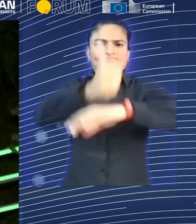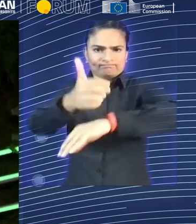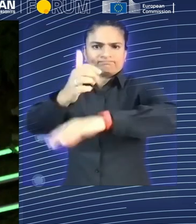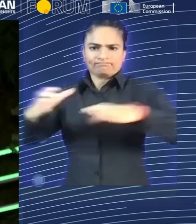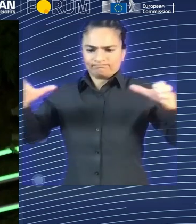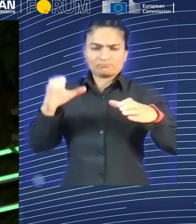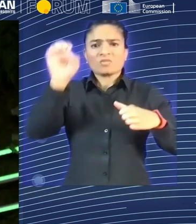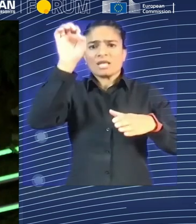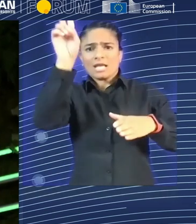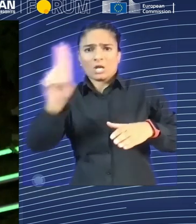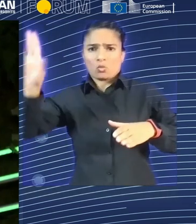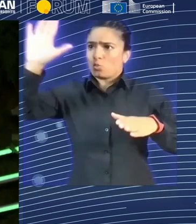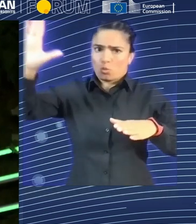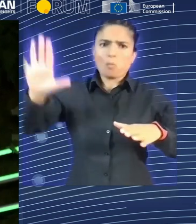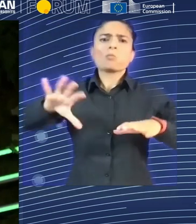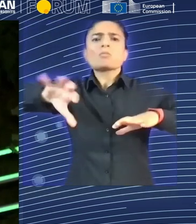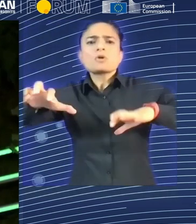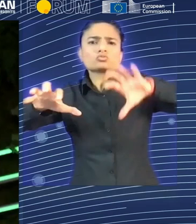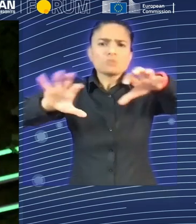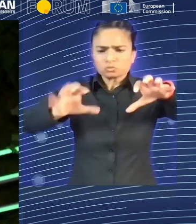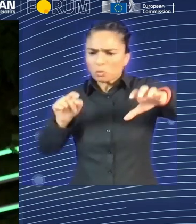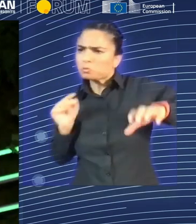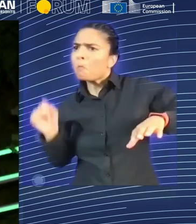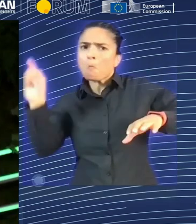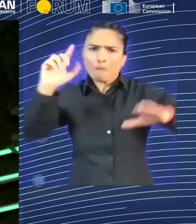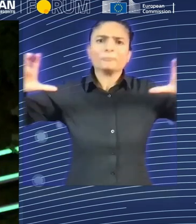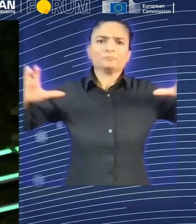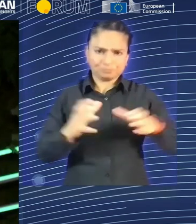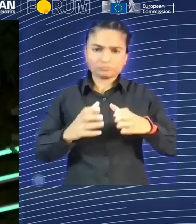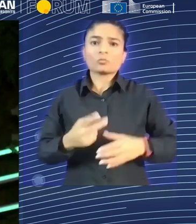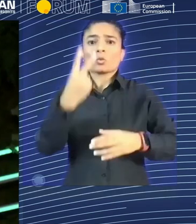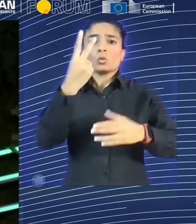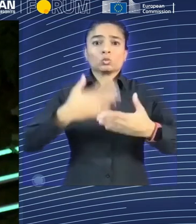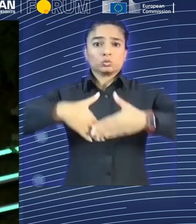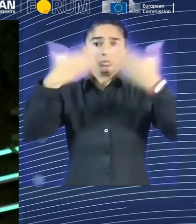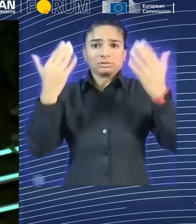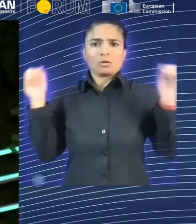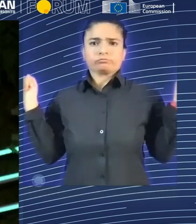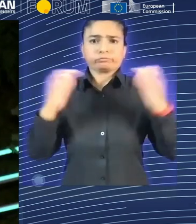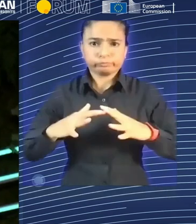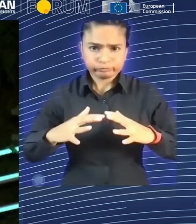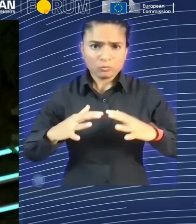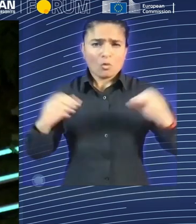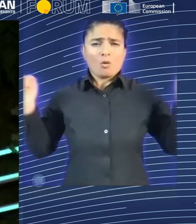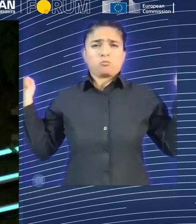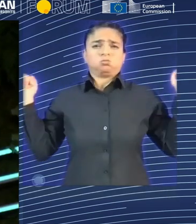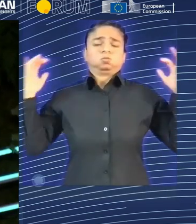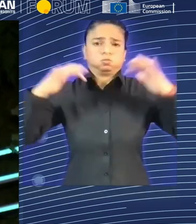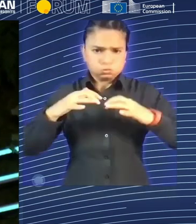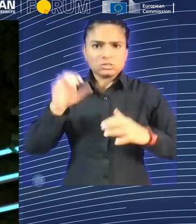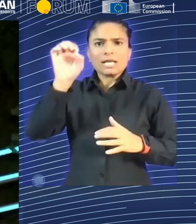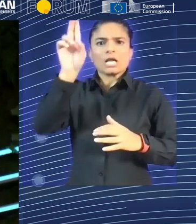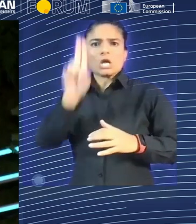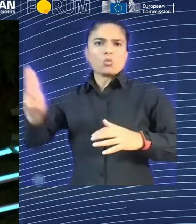held a very big event here in Brussels called the European Parliament of Enterprises. When we fill the hemicycle, we kick out the politicians for a day